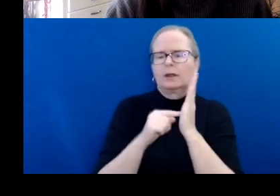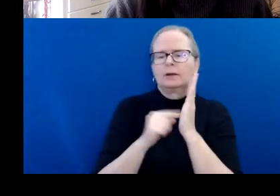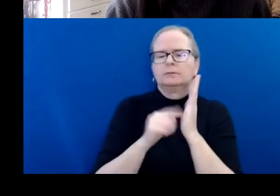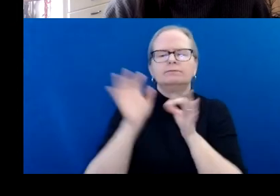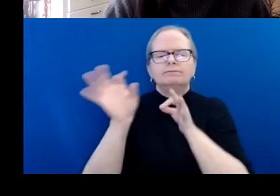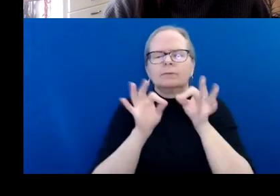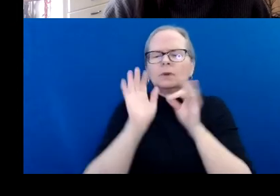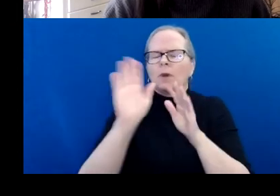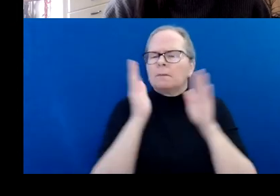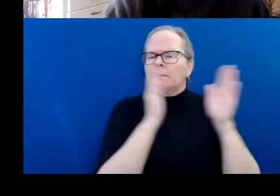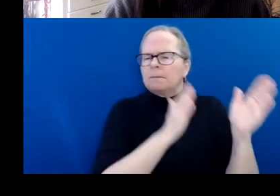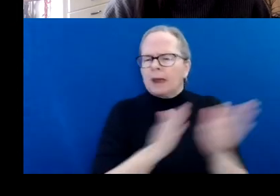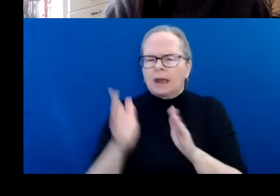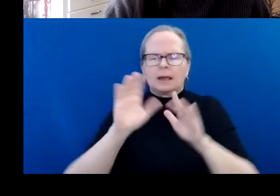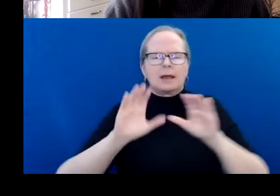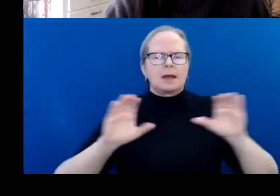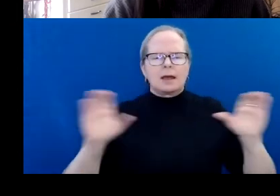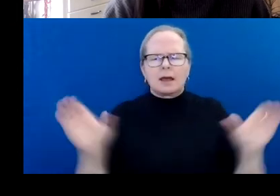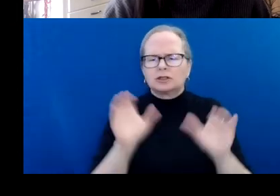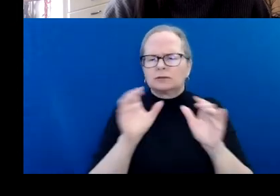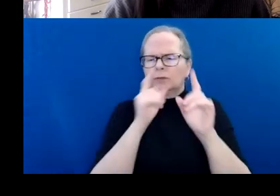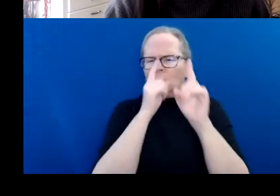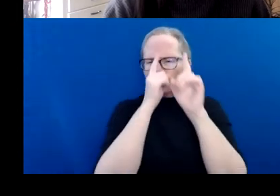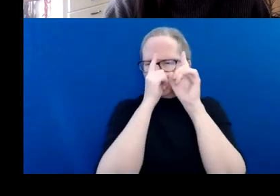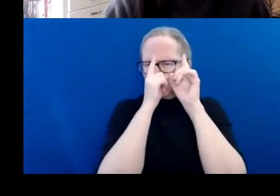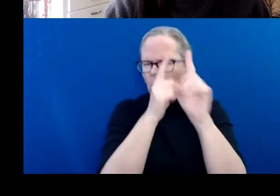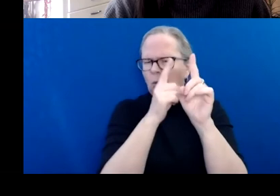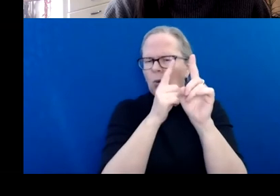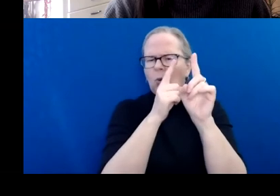This will be between 300 to 600 words.